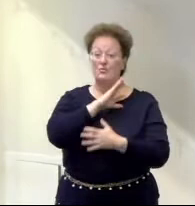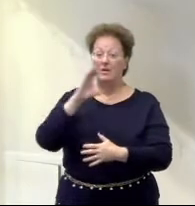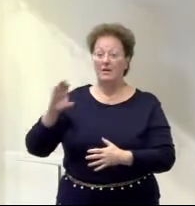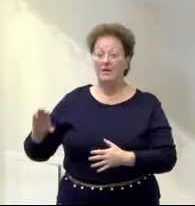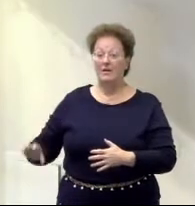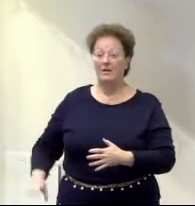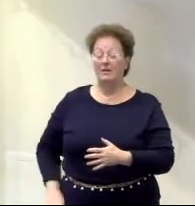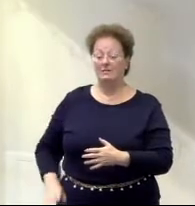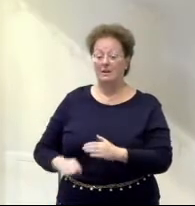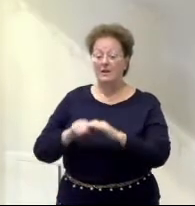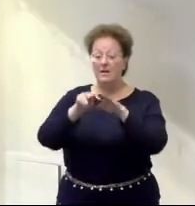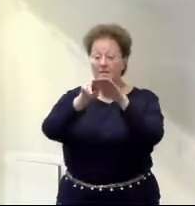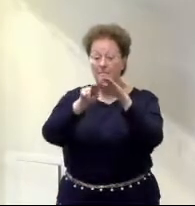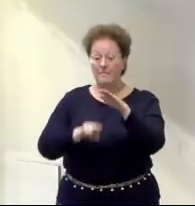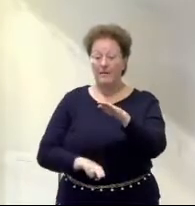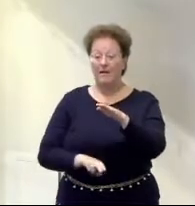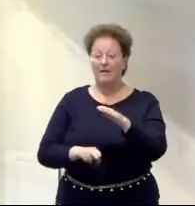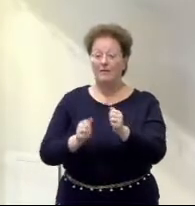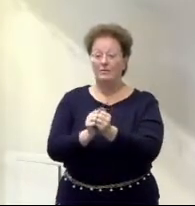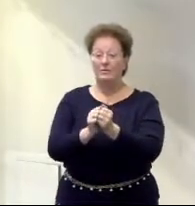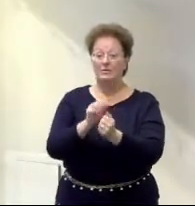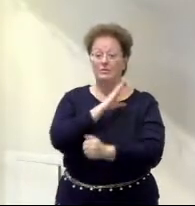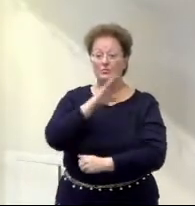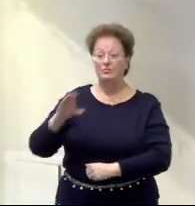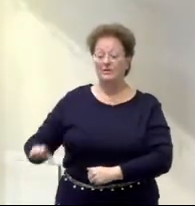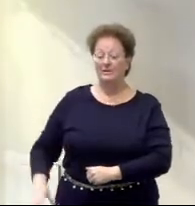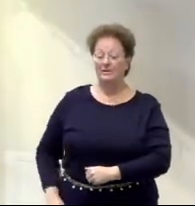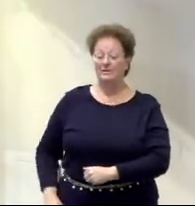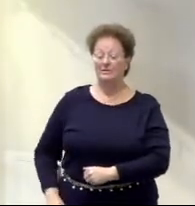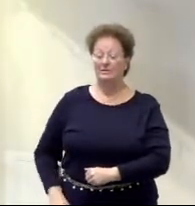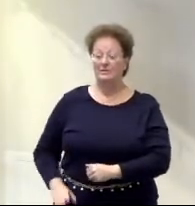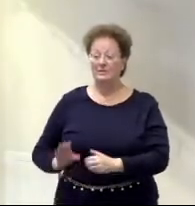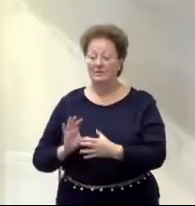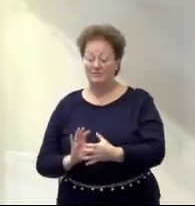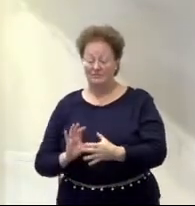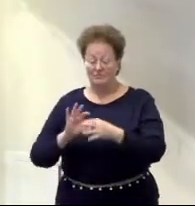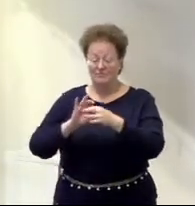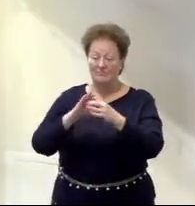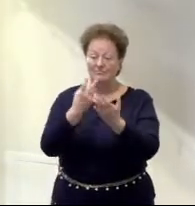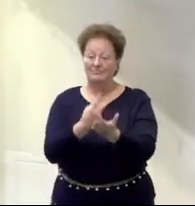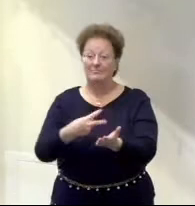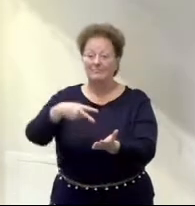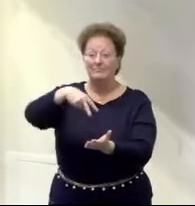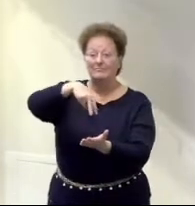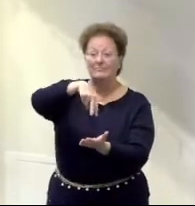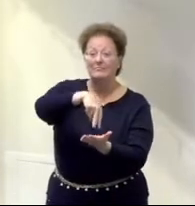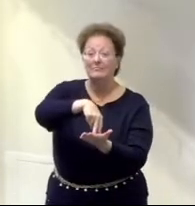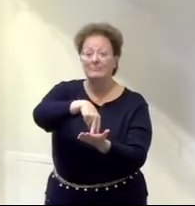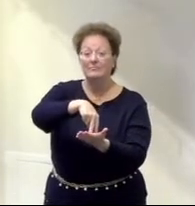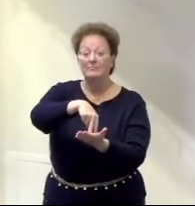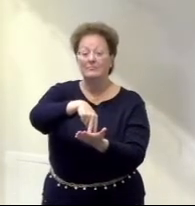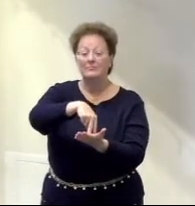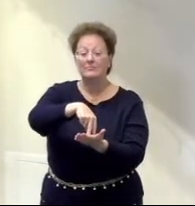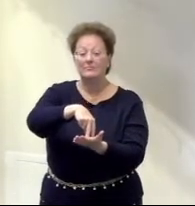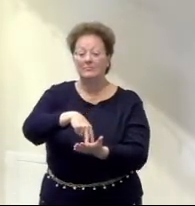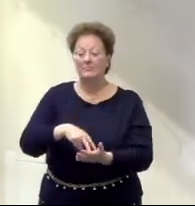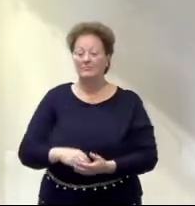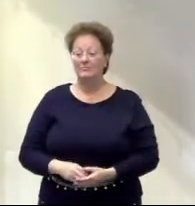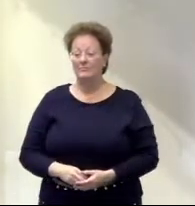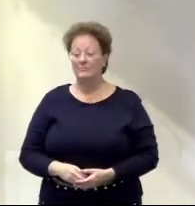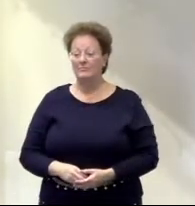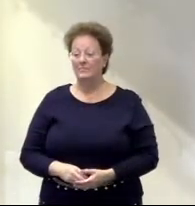we're buried with Christ in his tomb, and we will be united with Christ in his resurrection. So in other words, all Jesus is